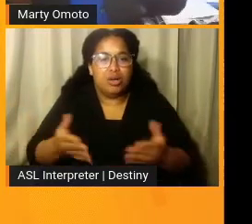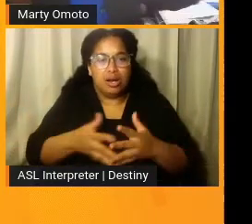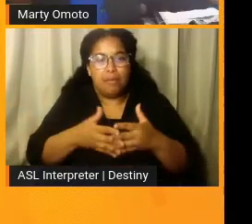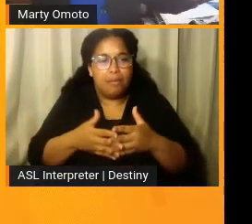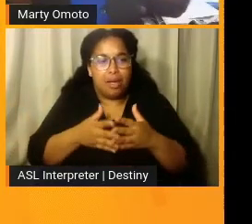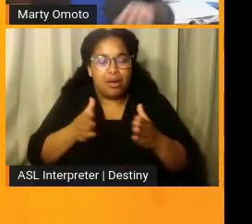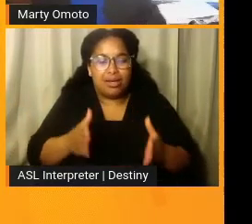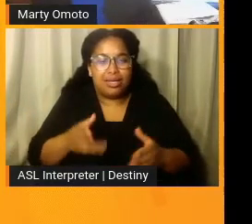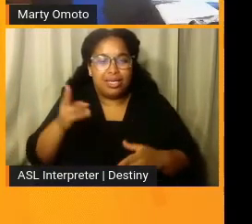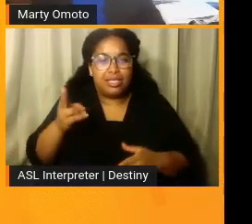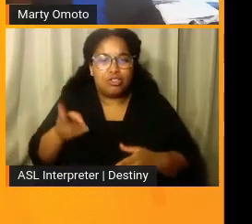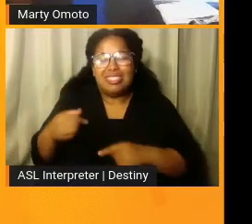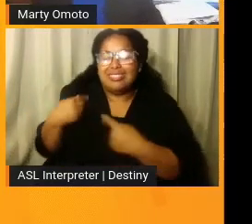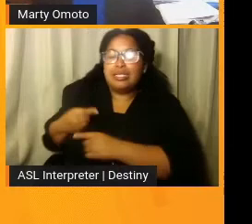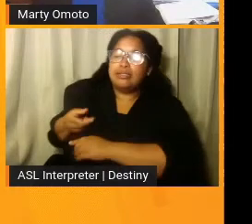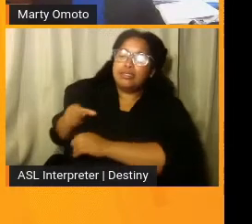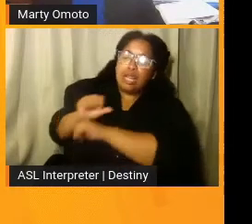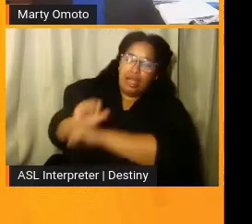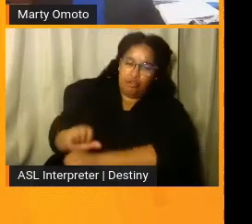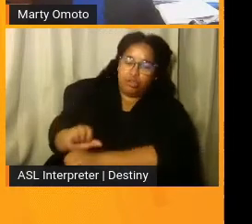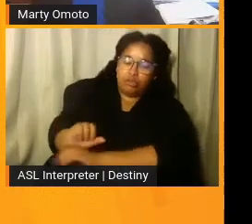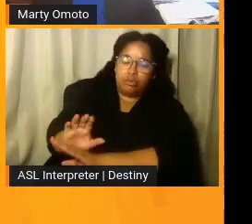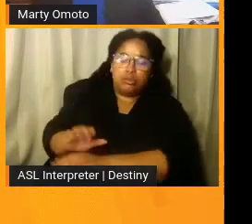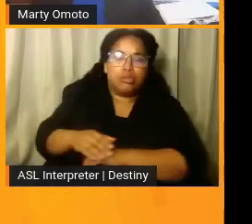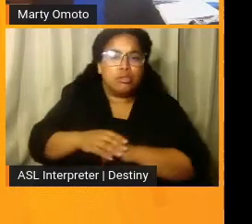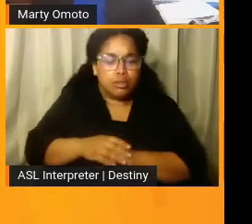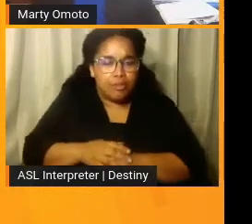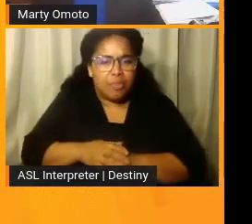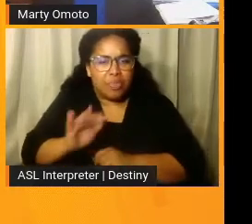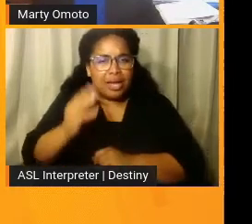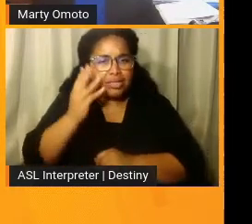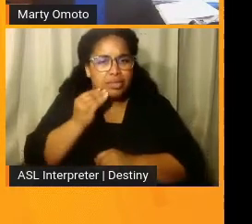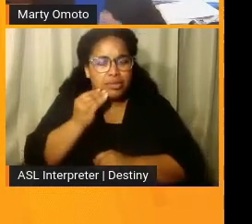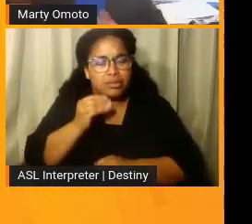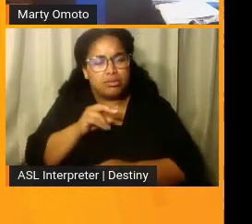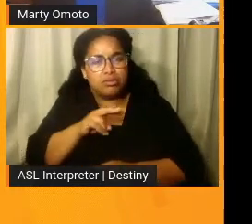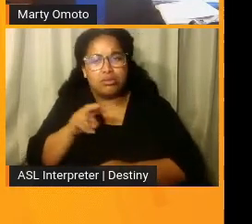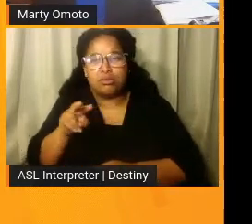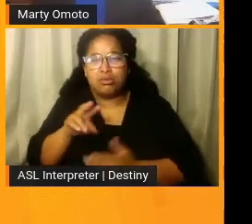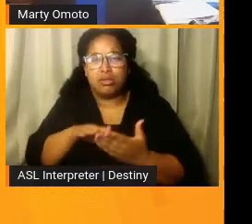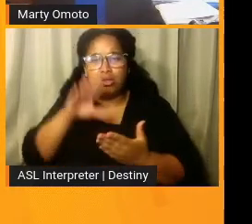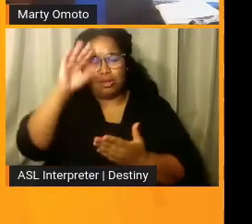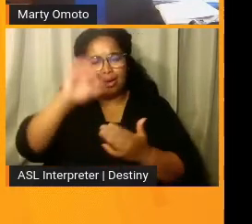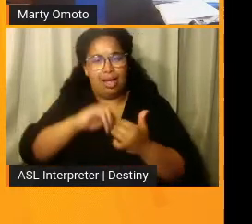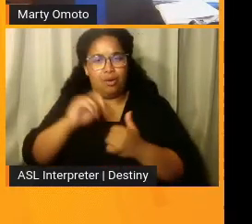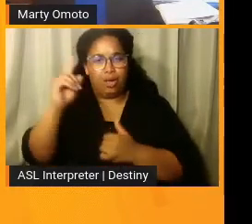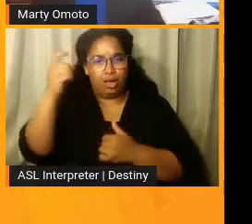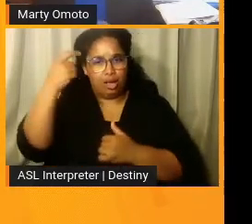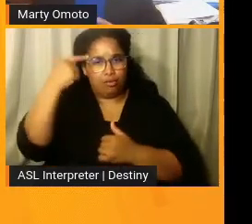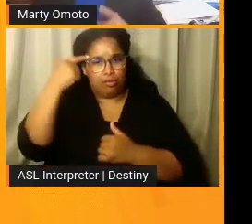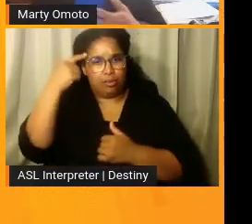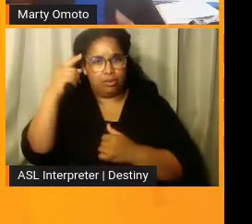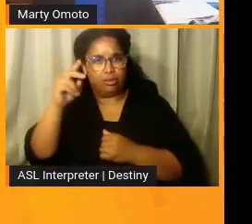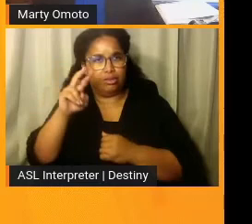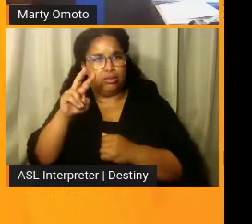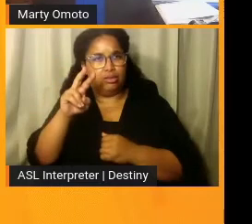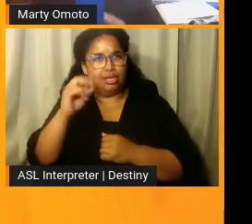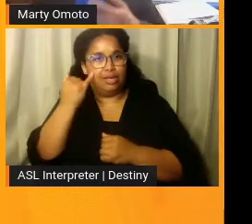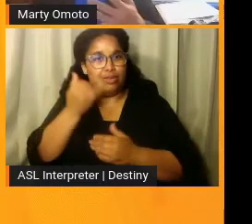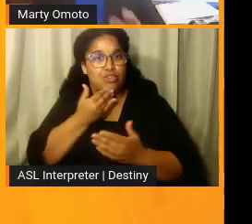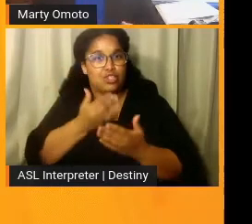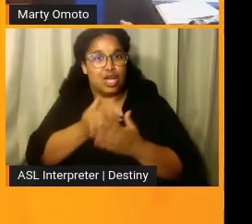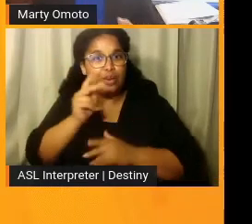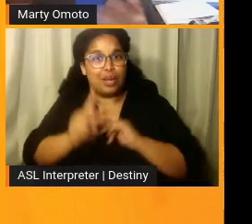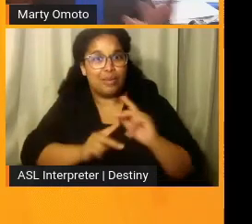uh, since slavery. And, uh, that experience taught me about how government, even if there's good people